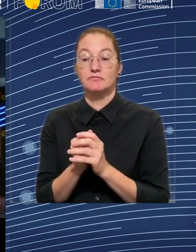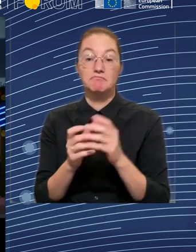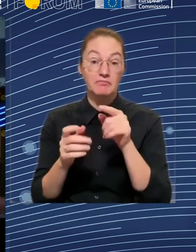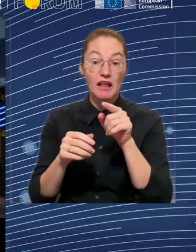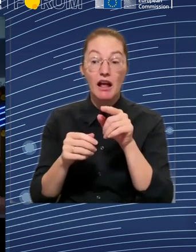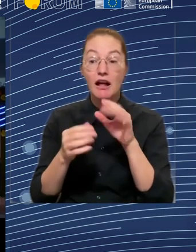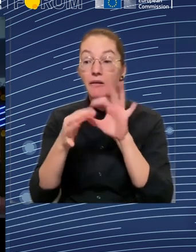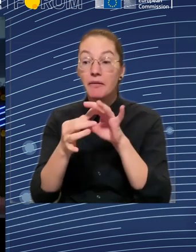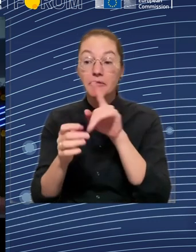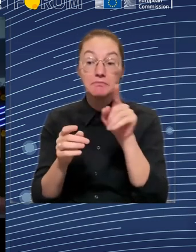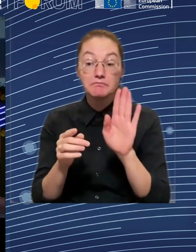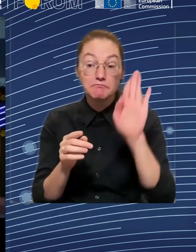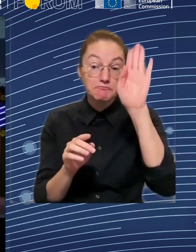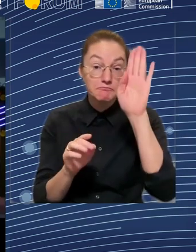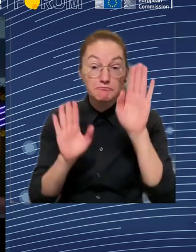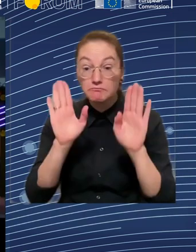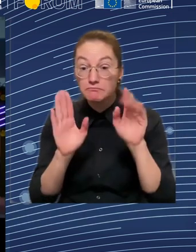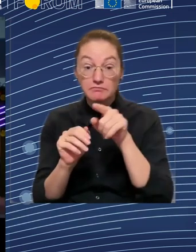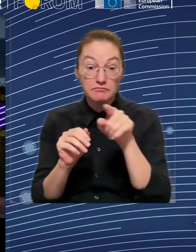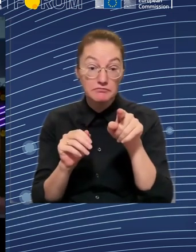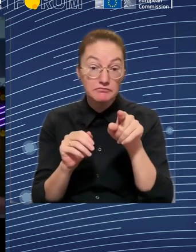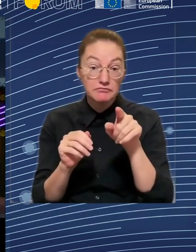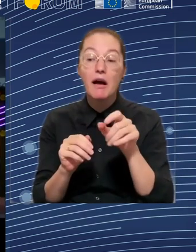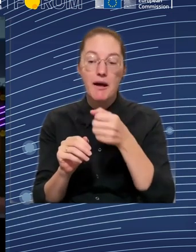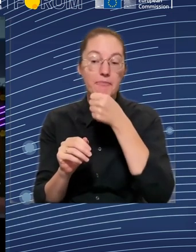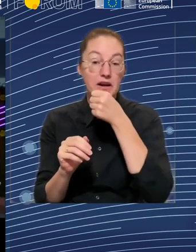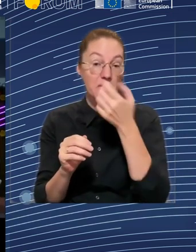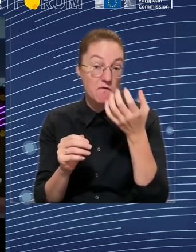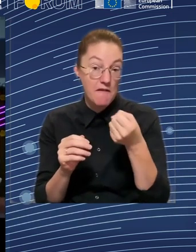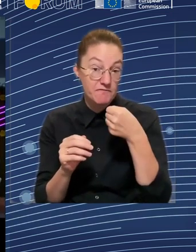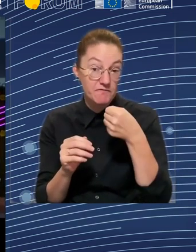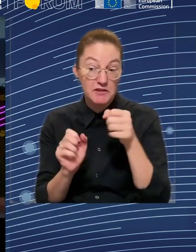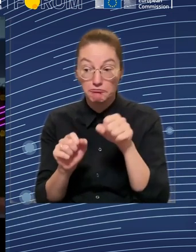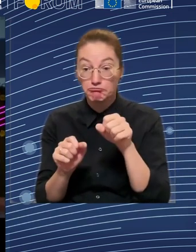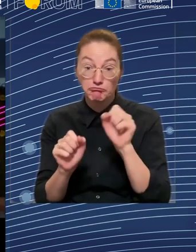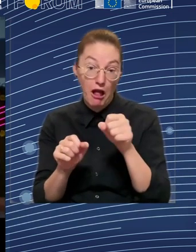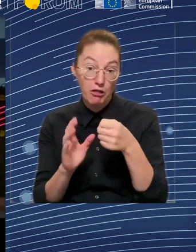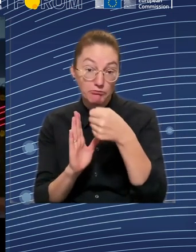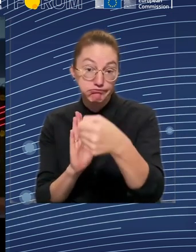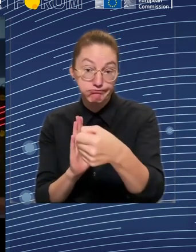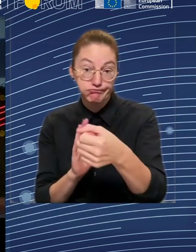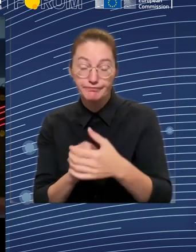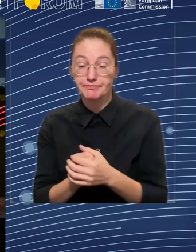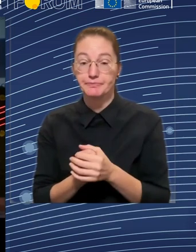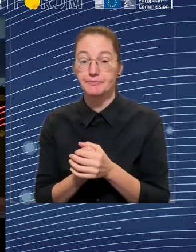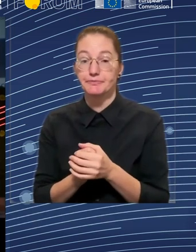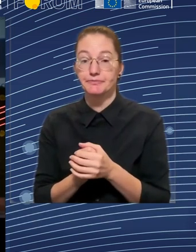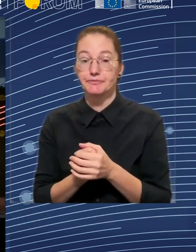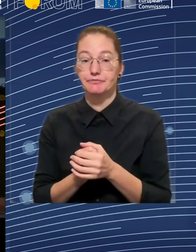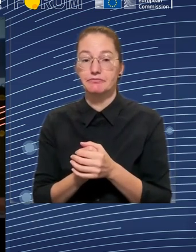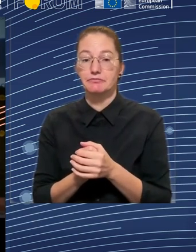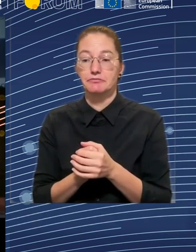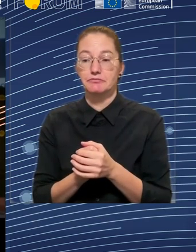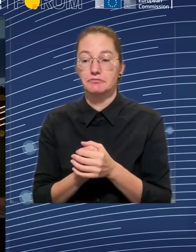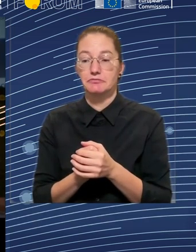Ah, is it working? No. Do we have another microphone perhaps that we can try and get to the